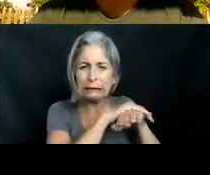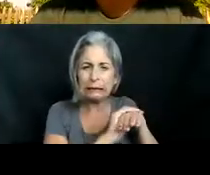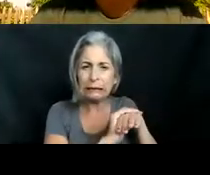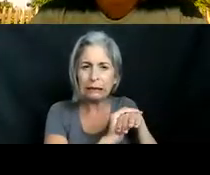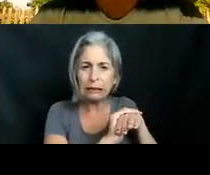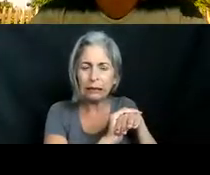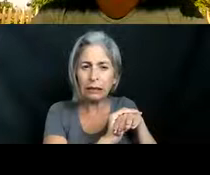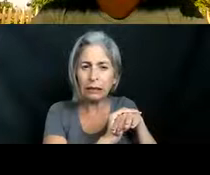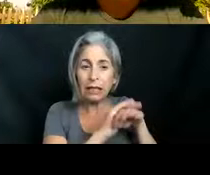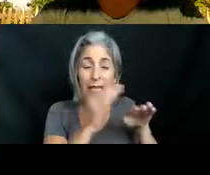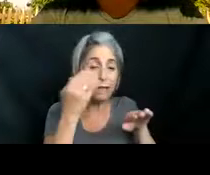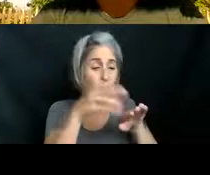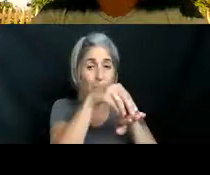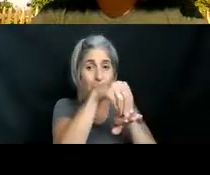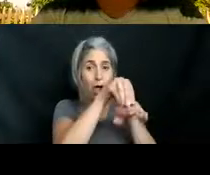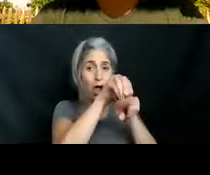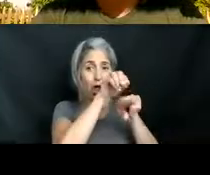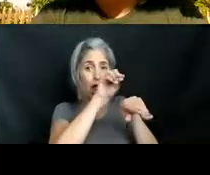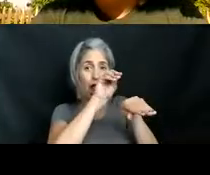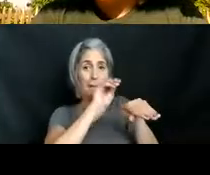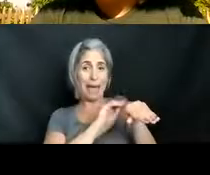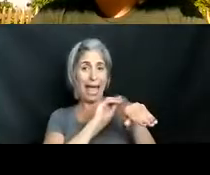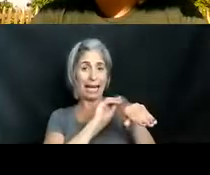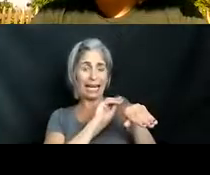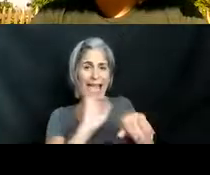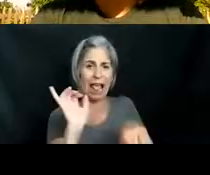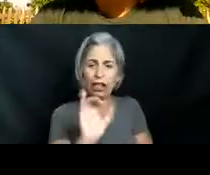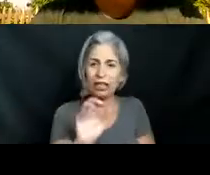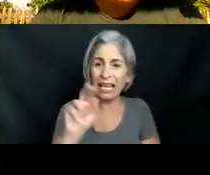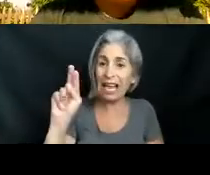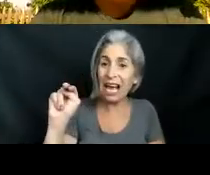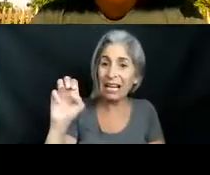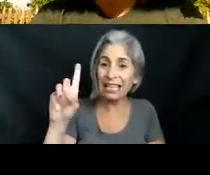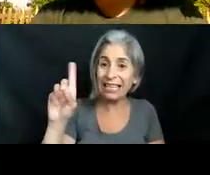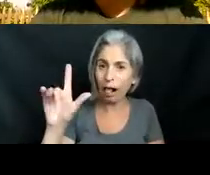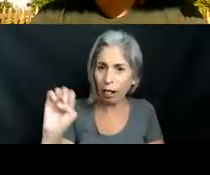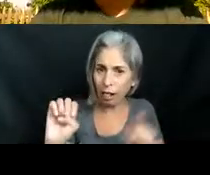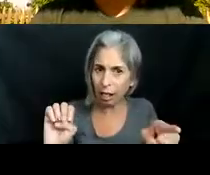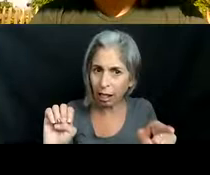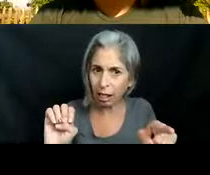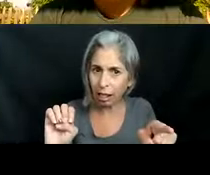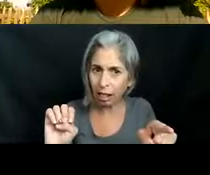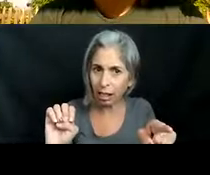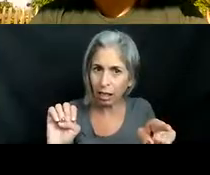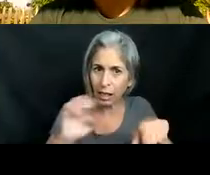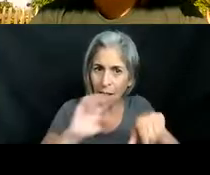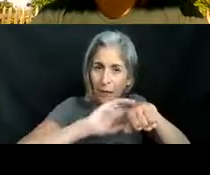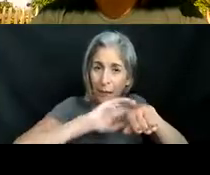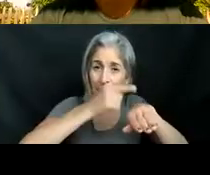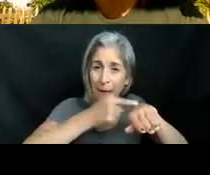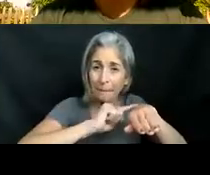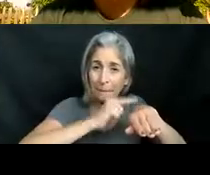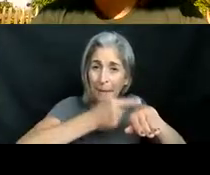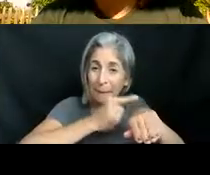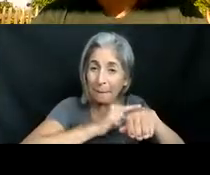he pulled the skin back so you could see, and it looks just like a needle. Over here by his thumb is that big bump where all of that venom is